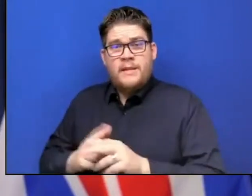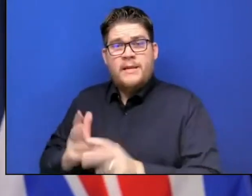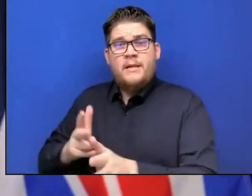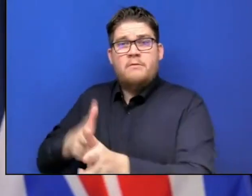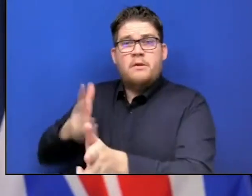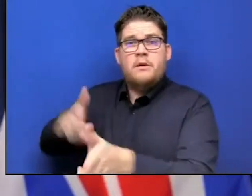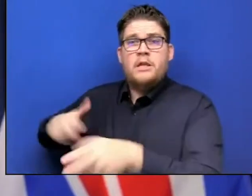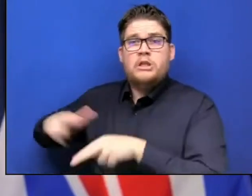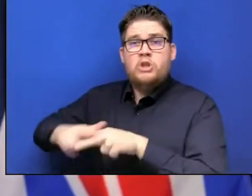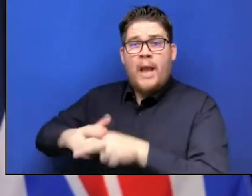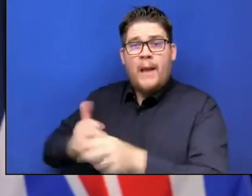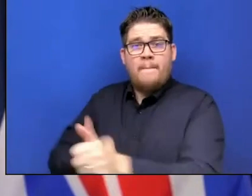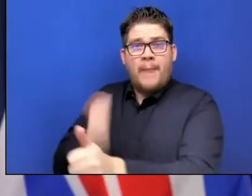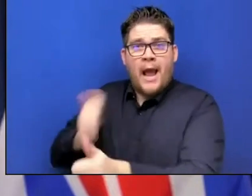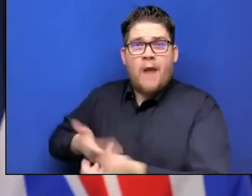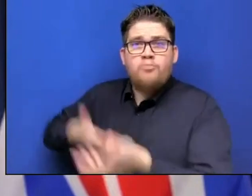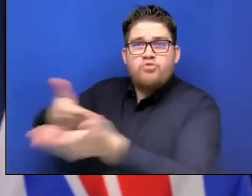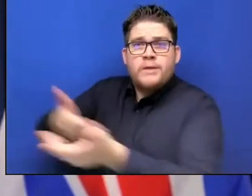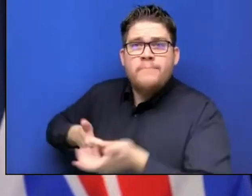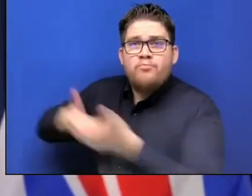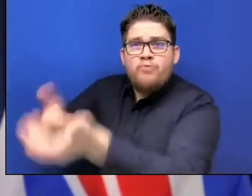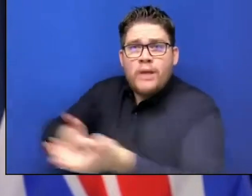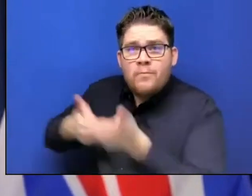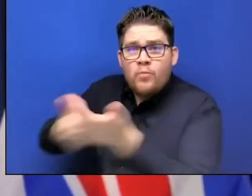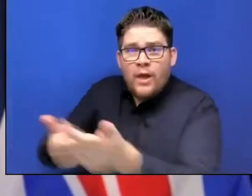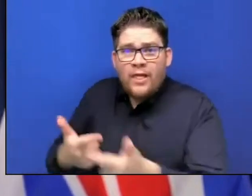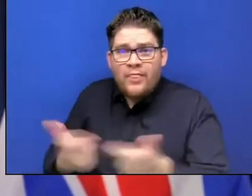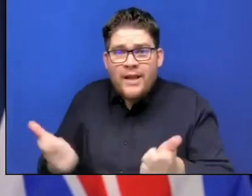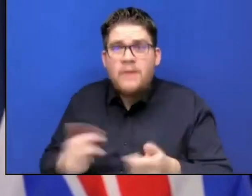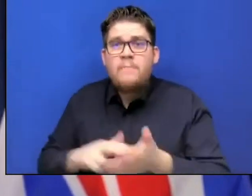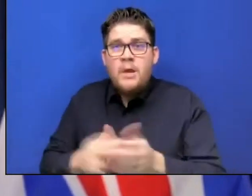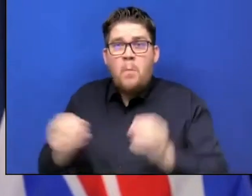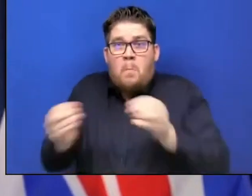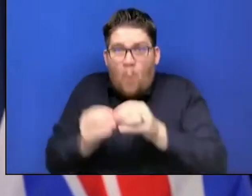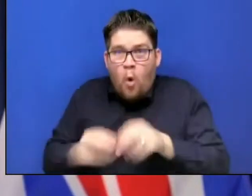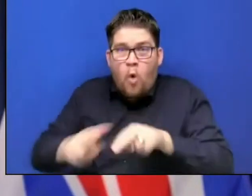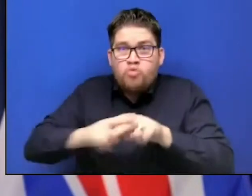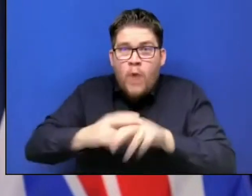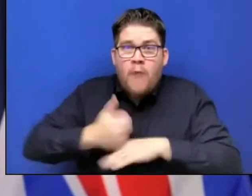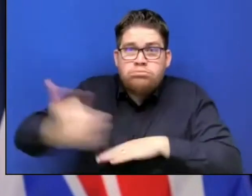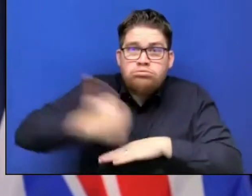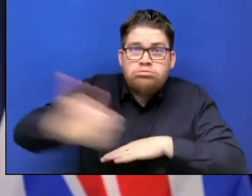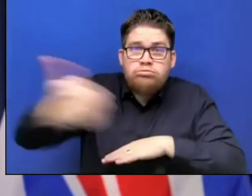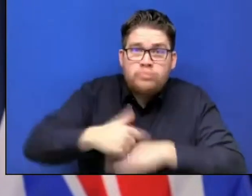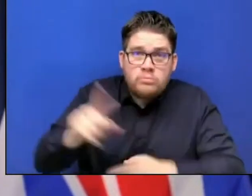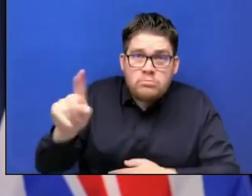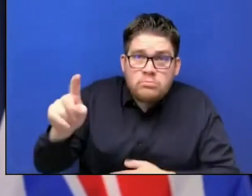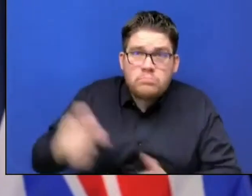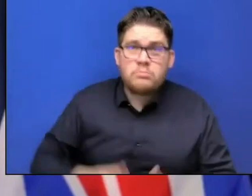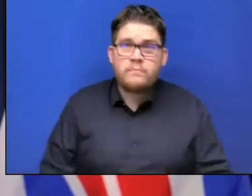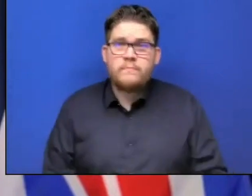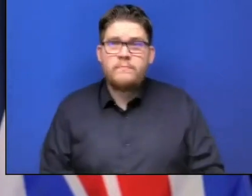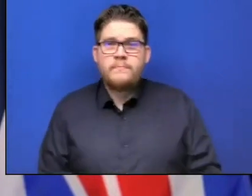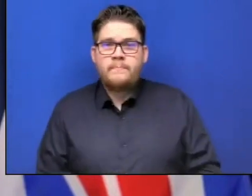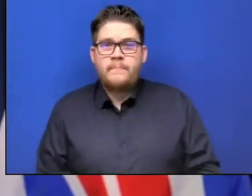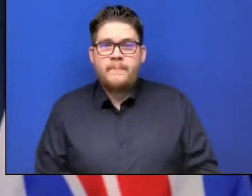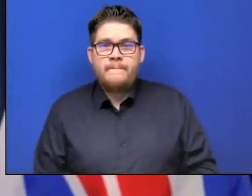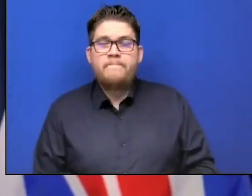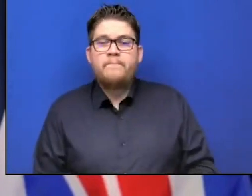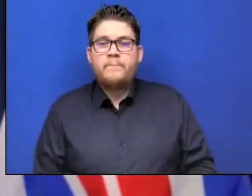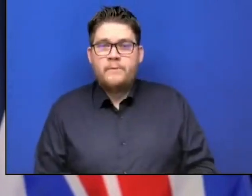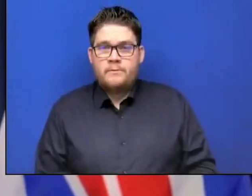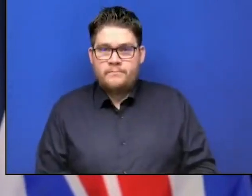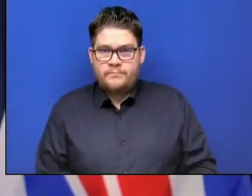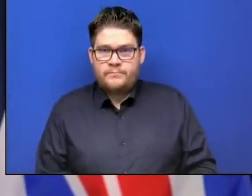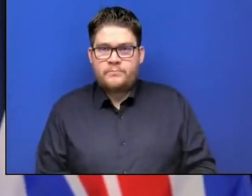people see or expect to see more trains moving through their communities? The word we've had from the railways, and I can tell you that I have spoken with CP